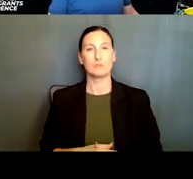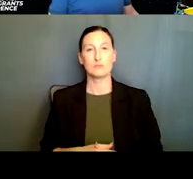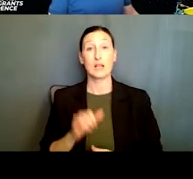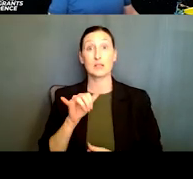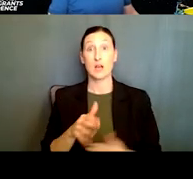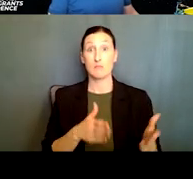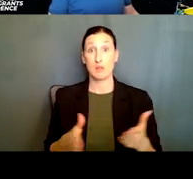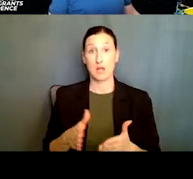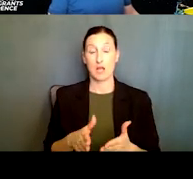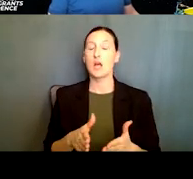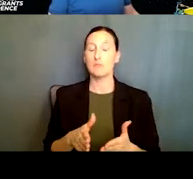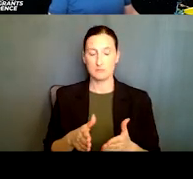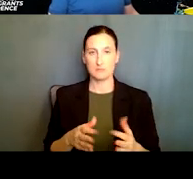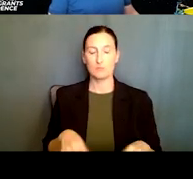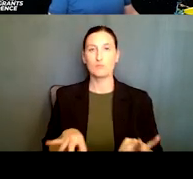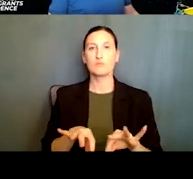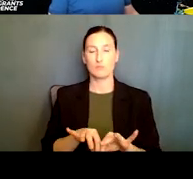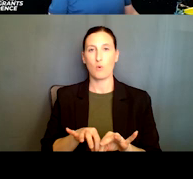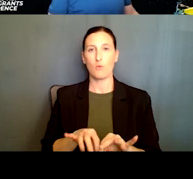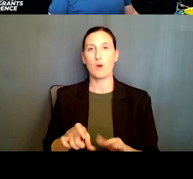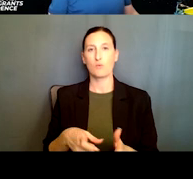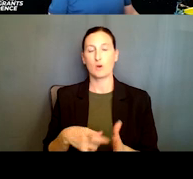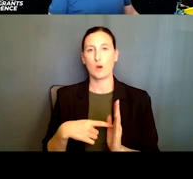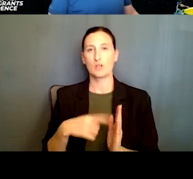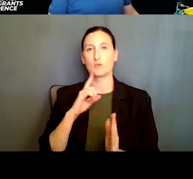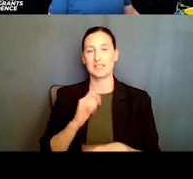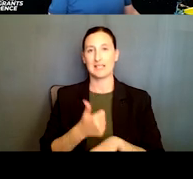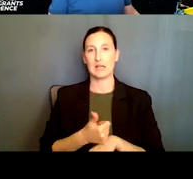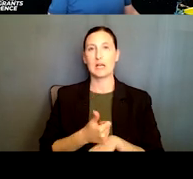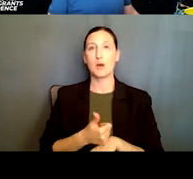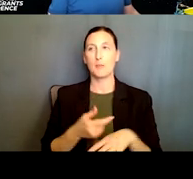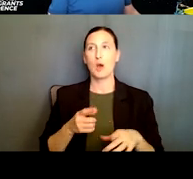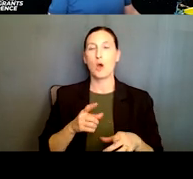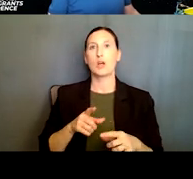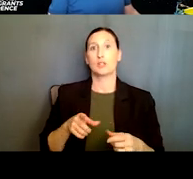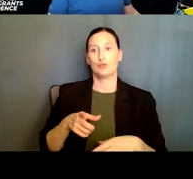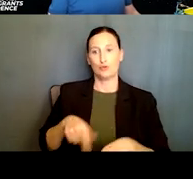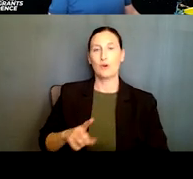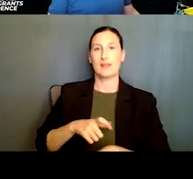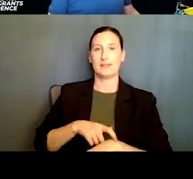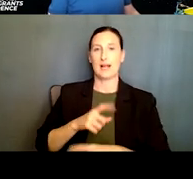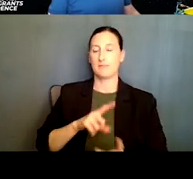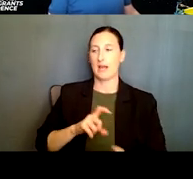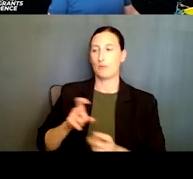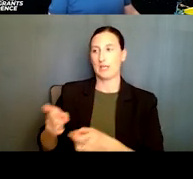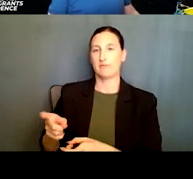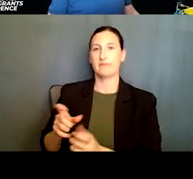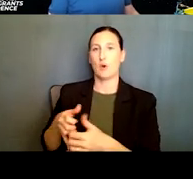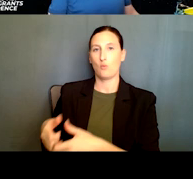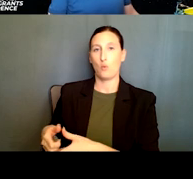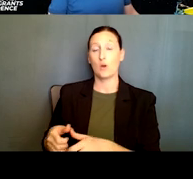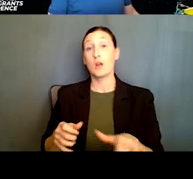plan has to be in place at the time of the award. So it doesn't need to be in place at the time of the submission of the proposal, but